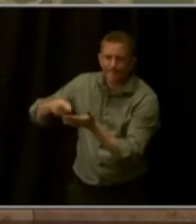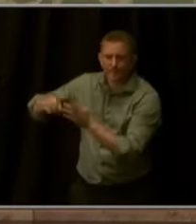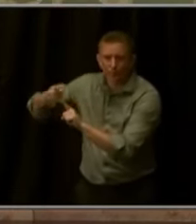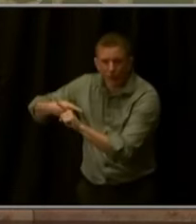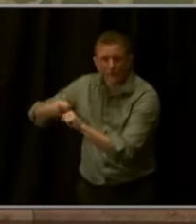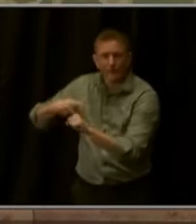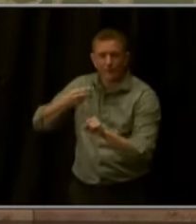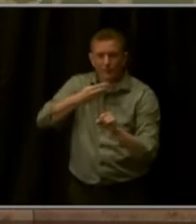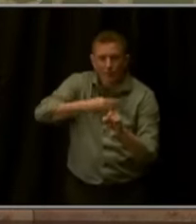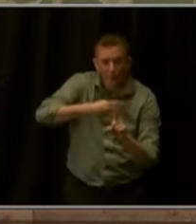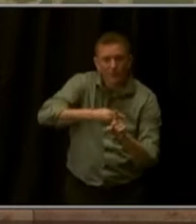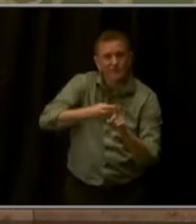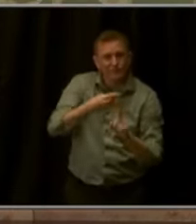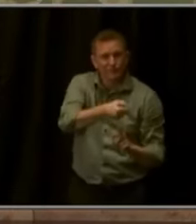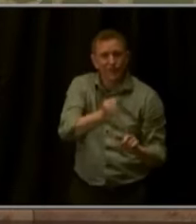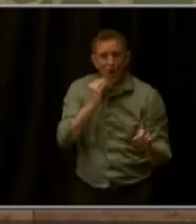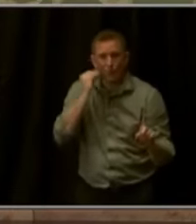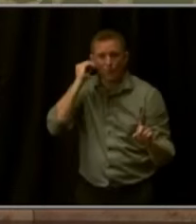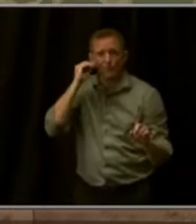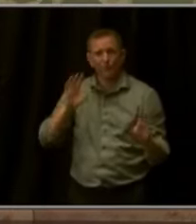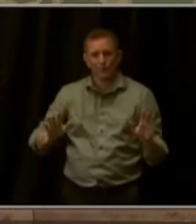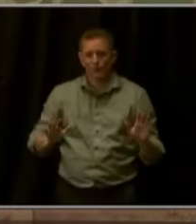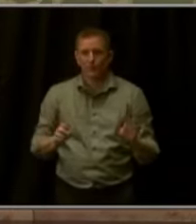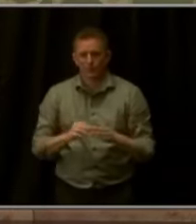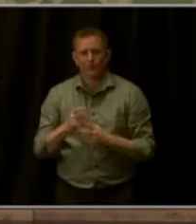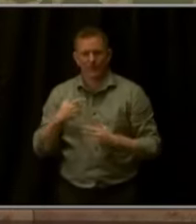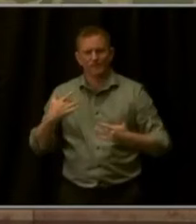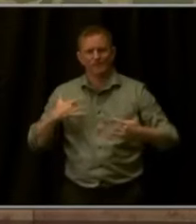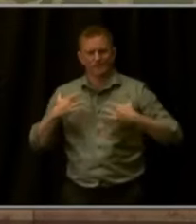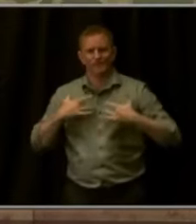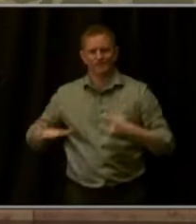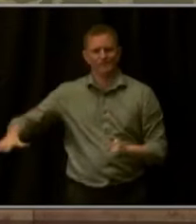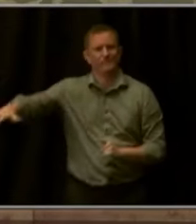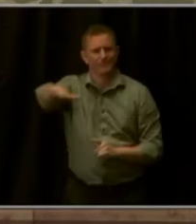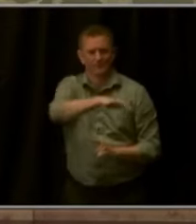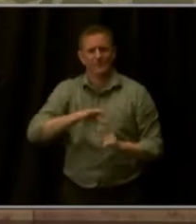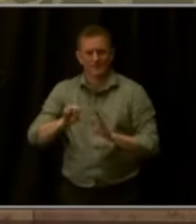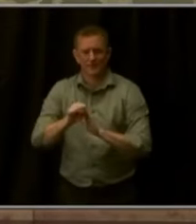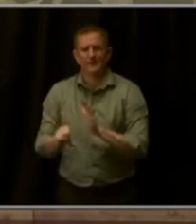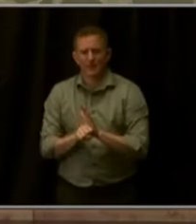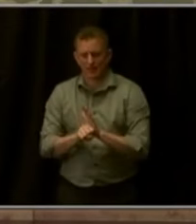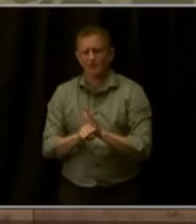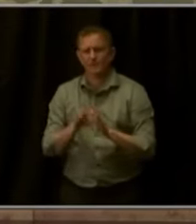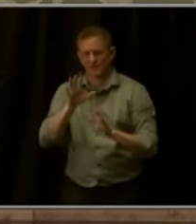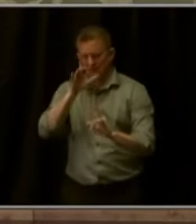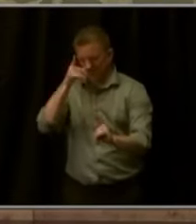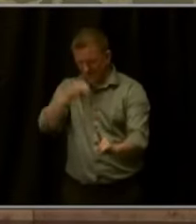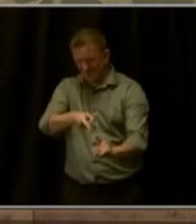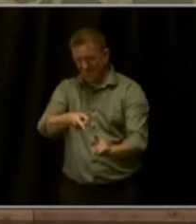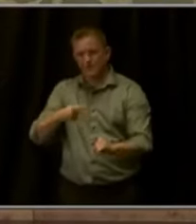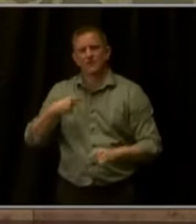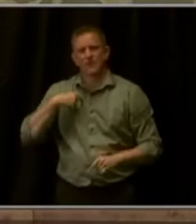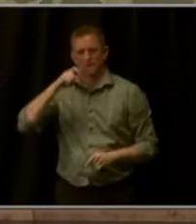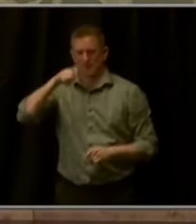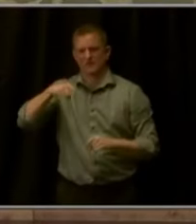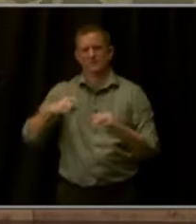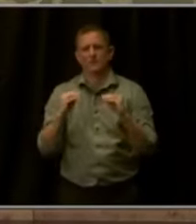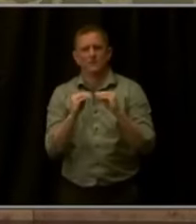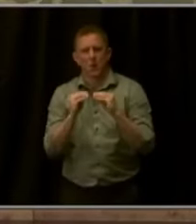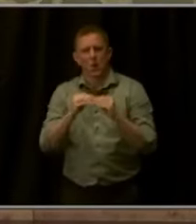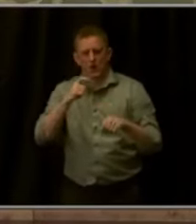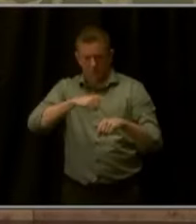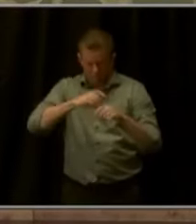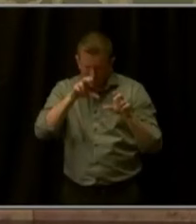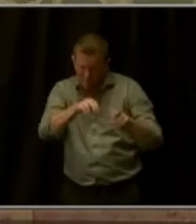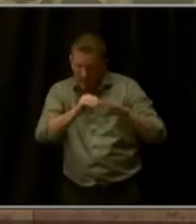It's truly a matter of statewide concern. Simply put, we must create more housing in our state that Coloradans at all